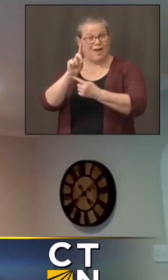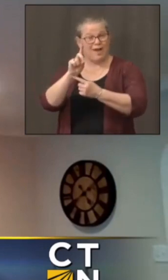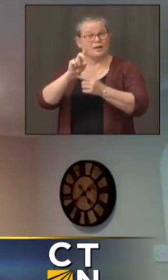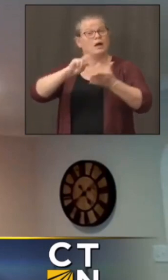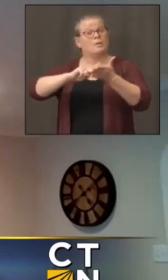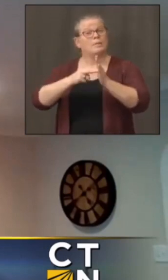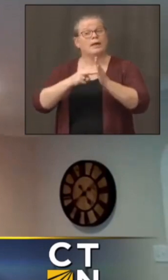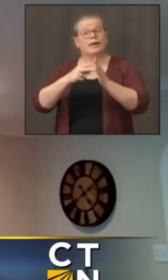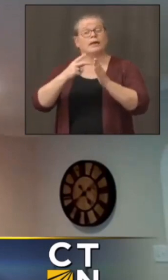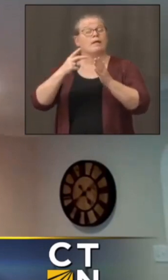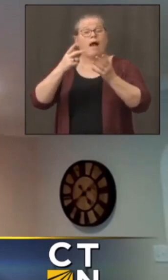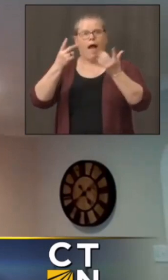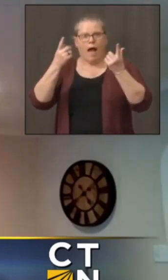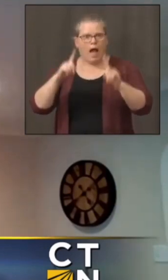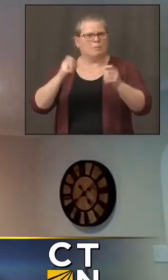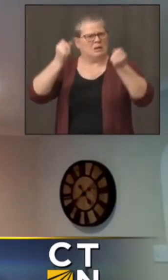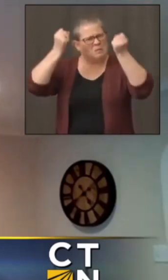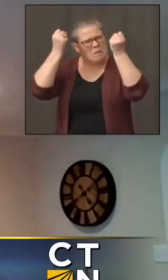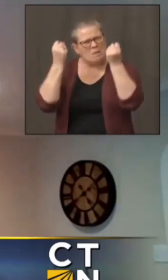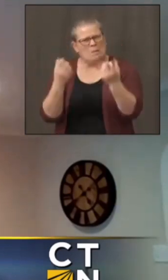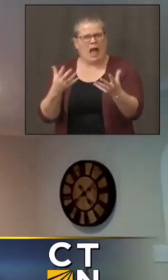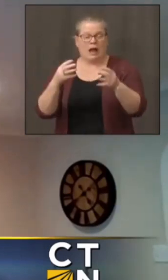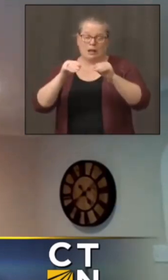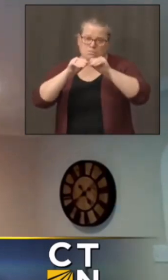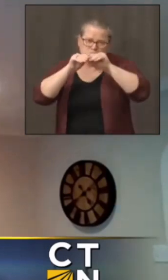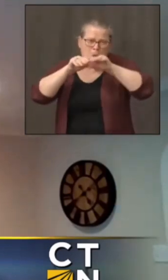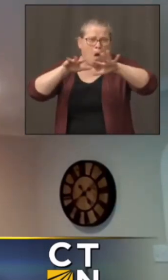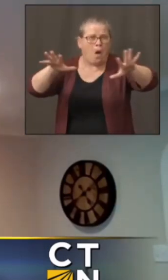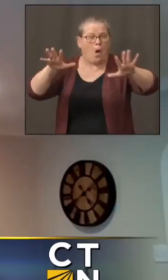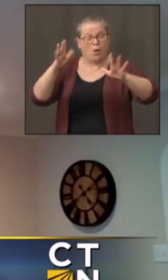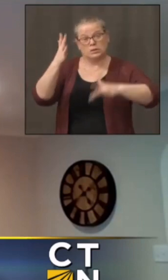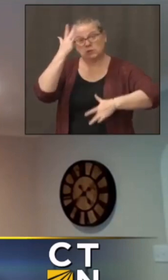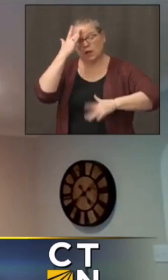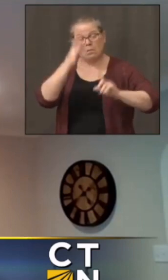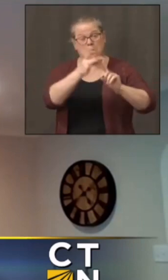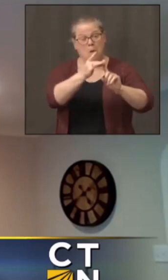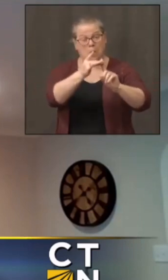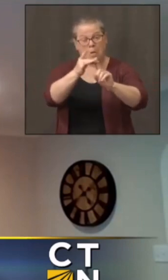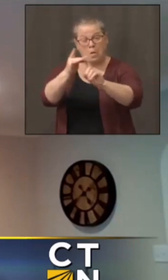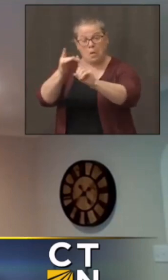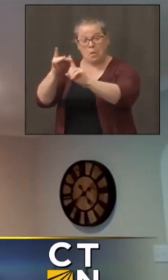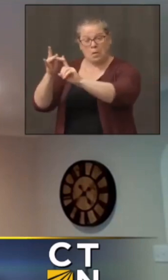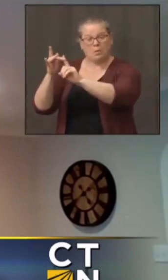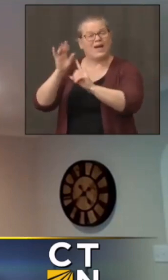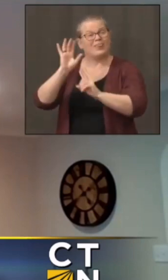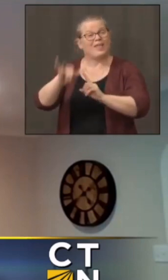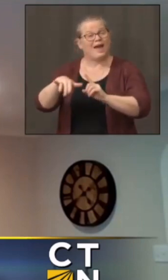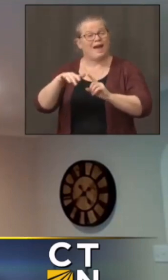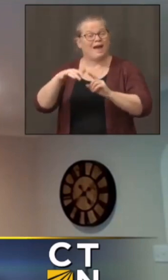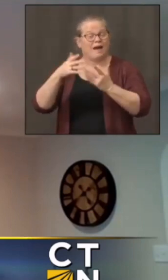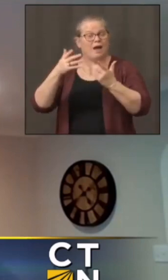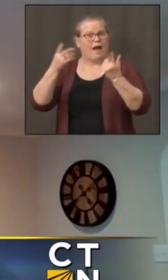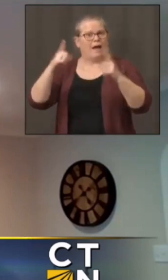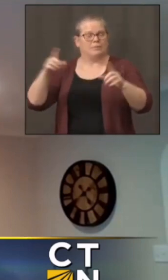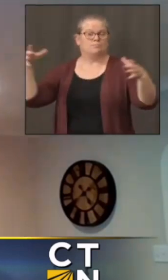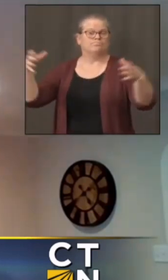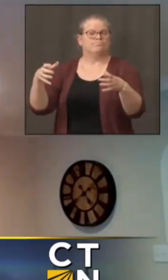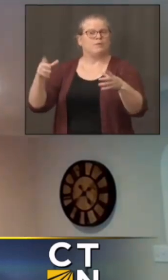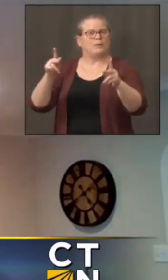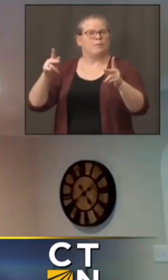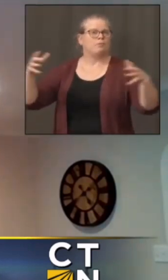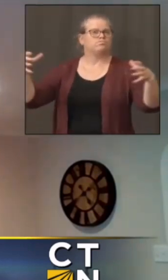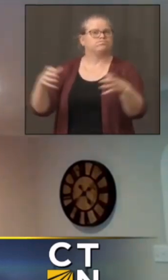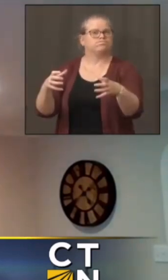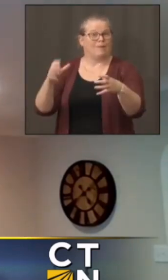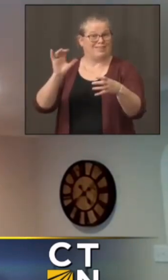that we can point to one of these when we start to see increases in cases. And maybe in some